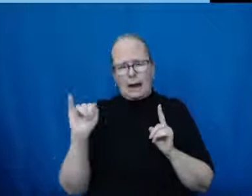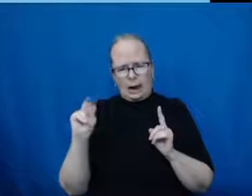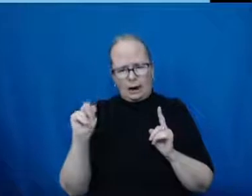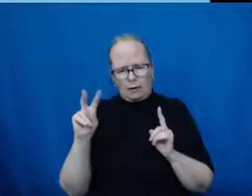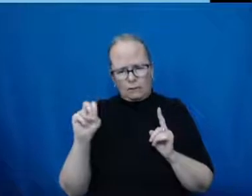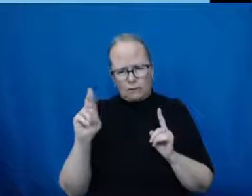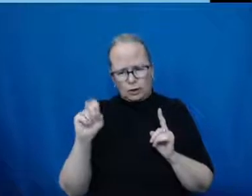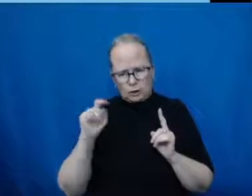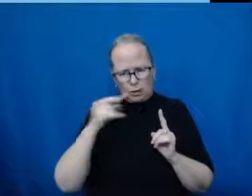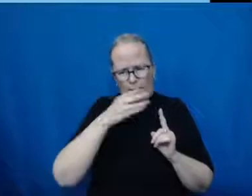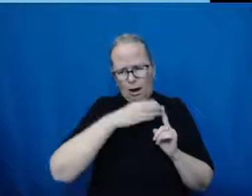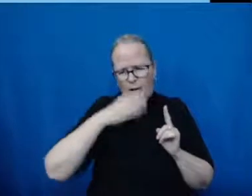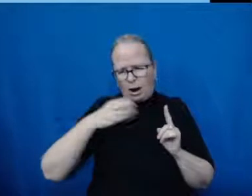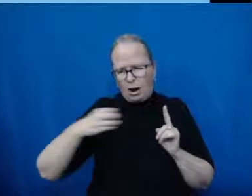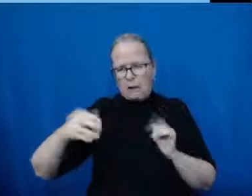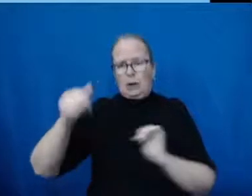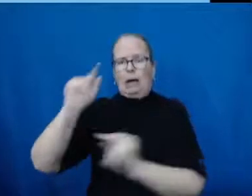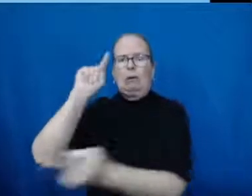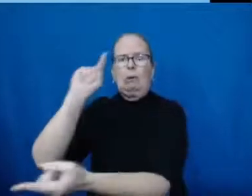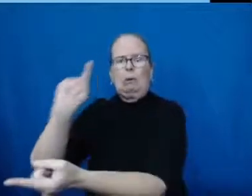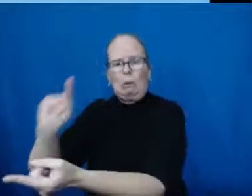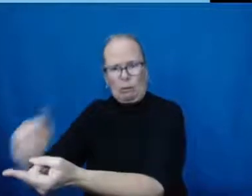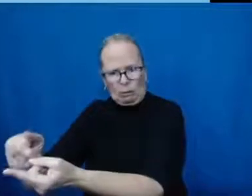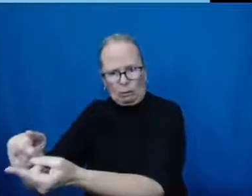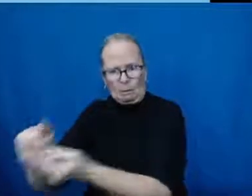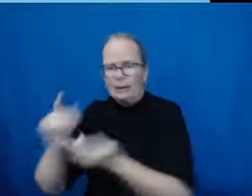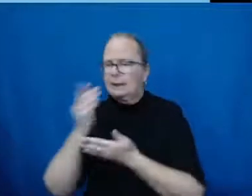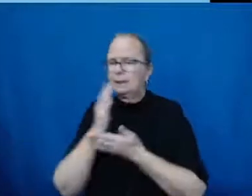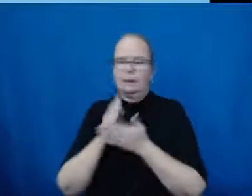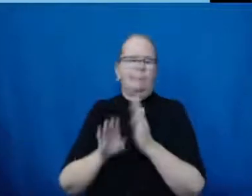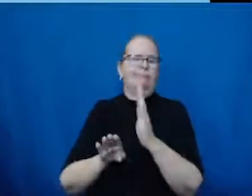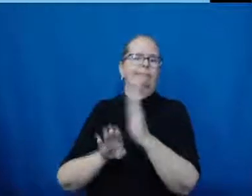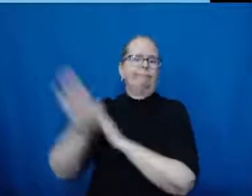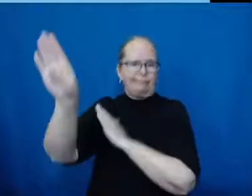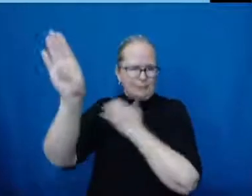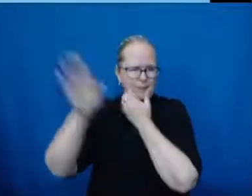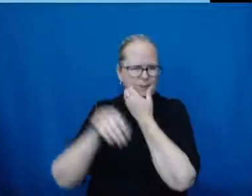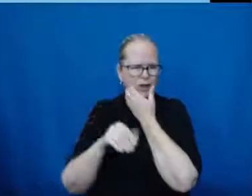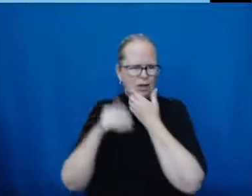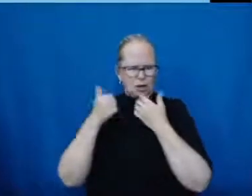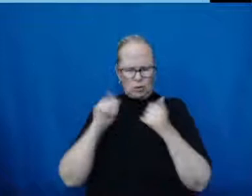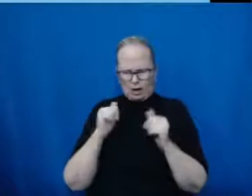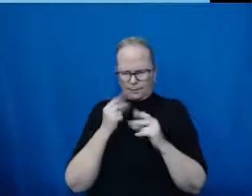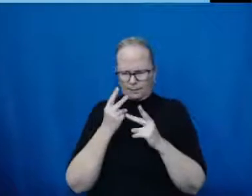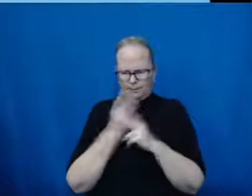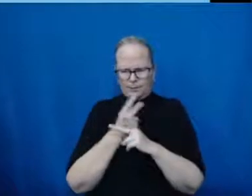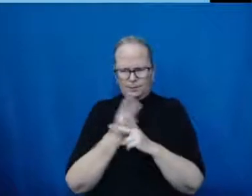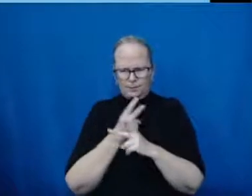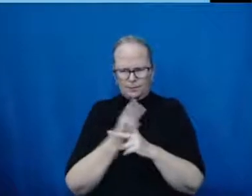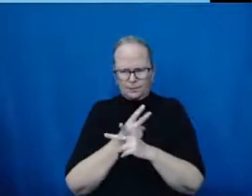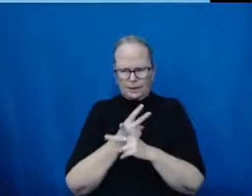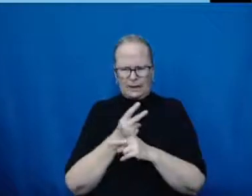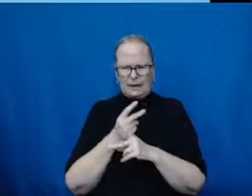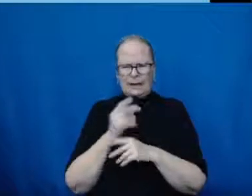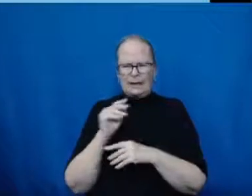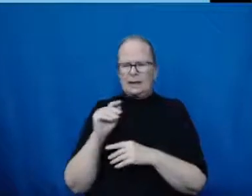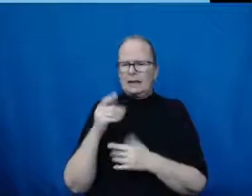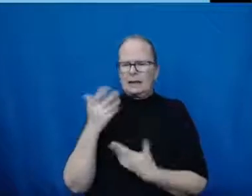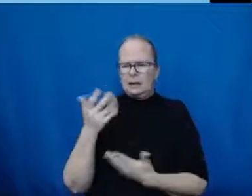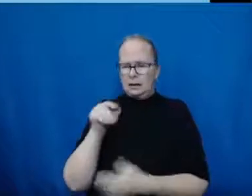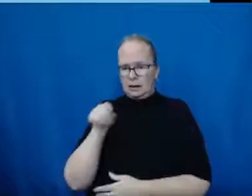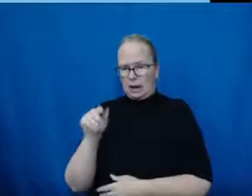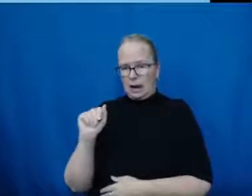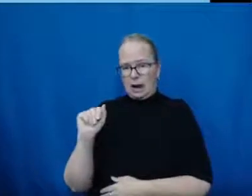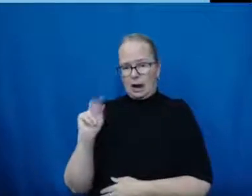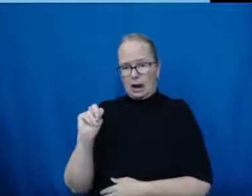like tolizumab, that's an anti-interleukin-6 inhibitor, and things like some of the other